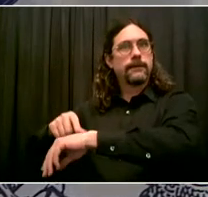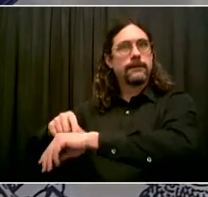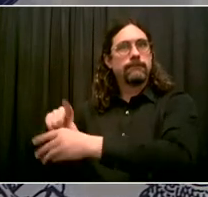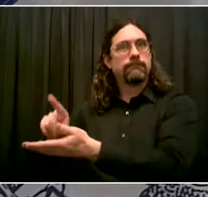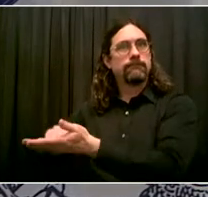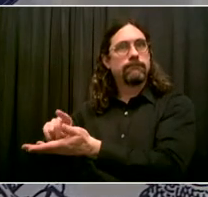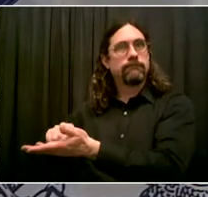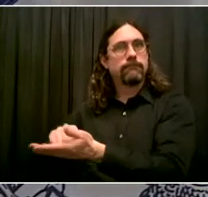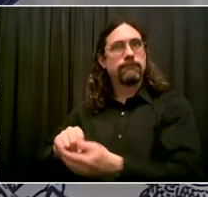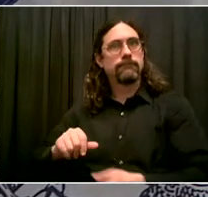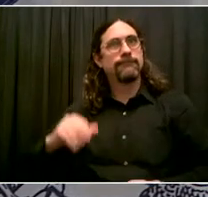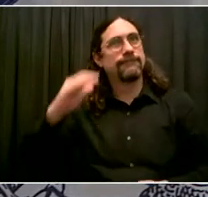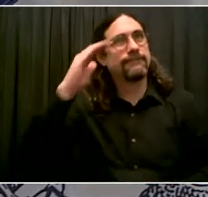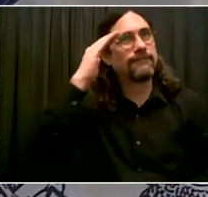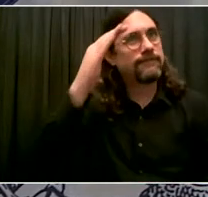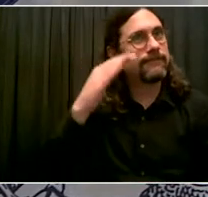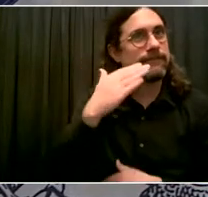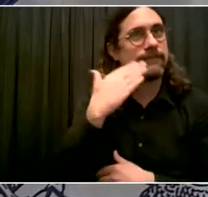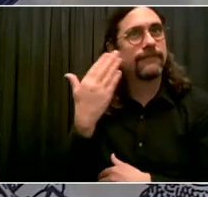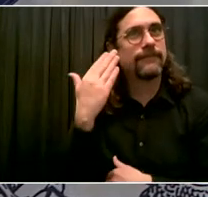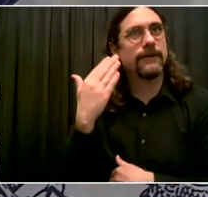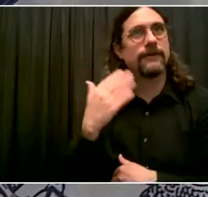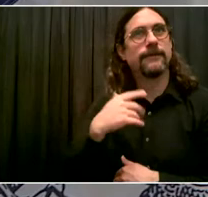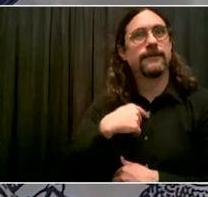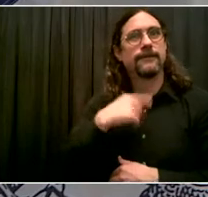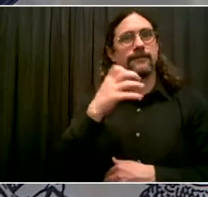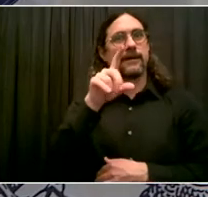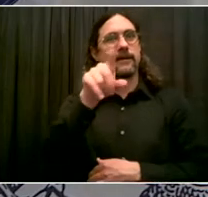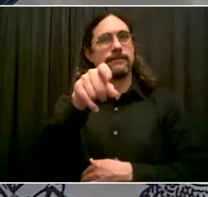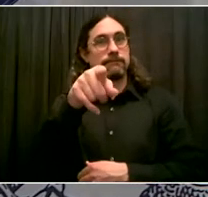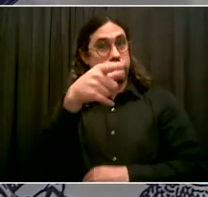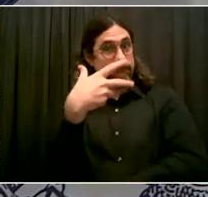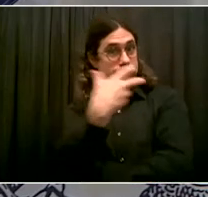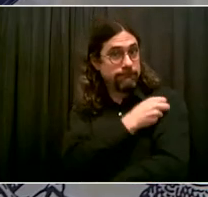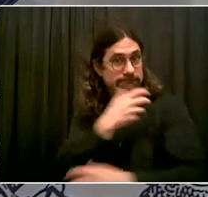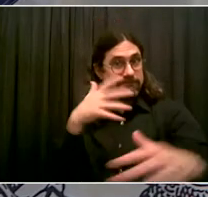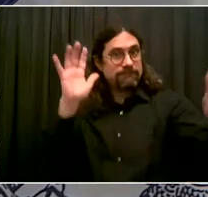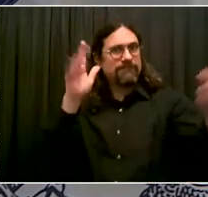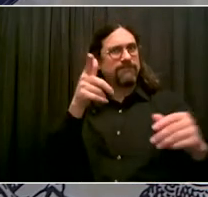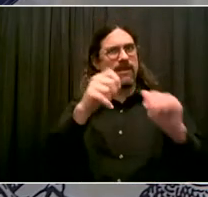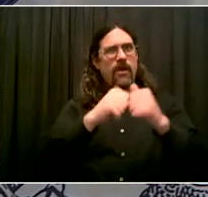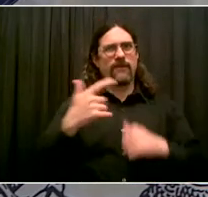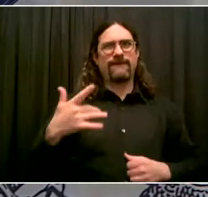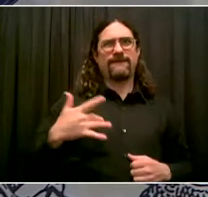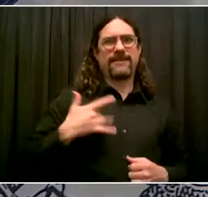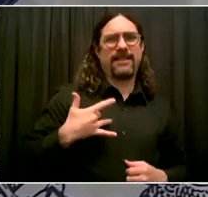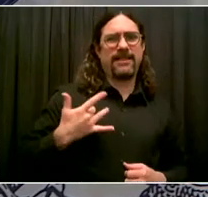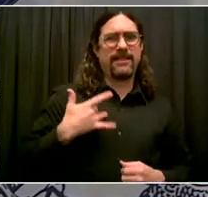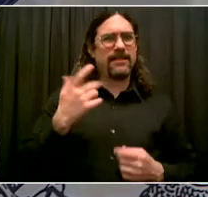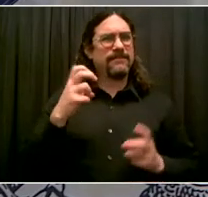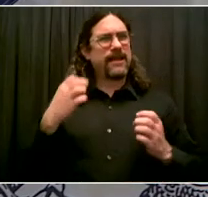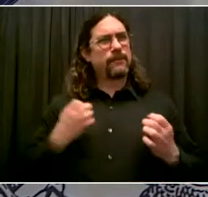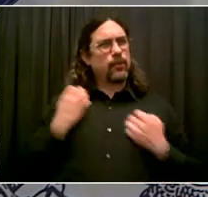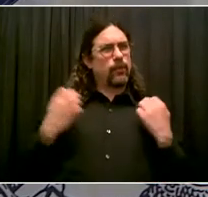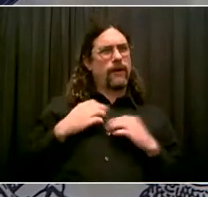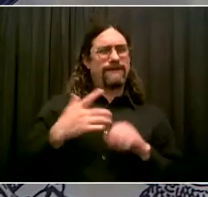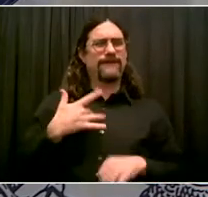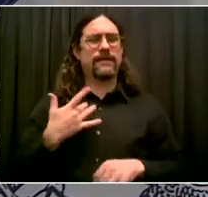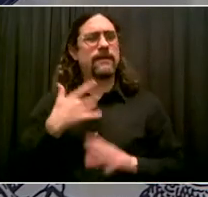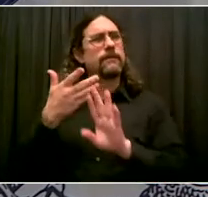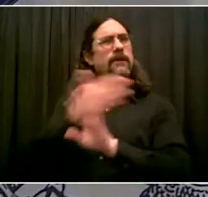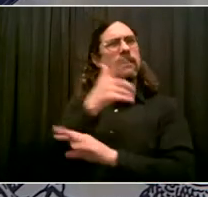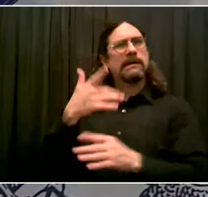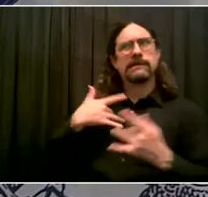you been worried about getting the virus? How do you sort of, do you feel a sense of relief? I definitely feel a sense of relief. Also,